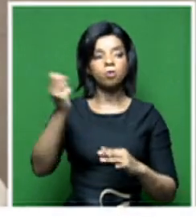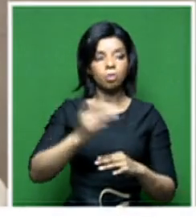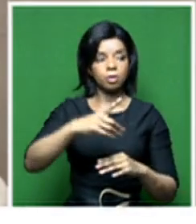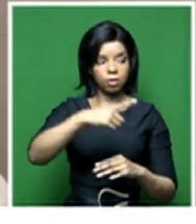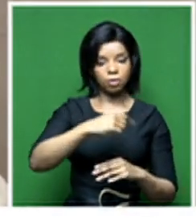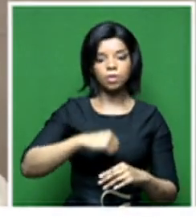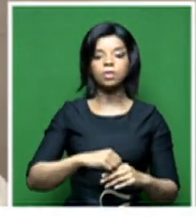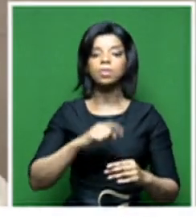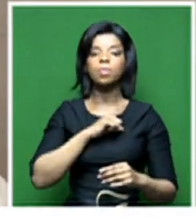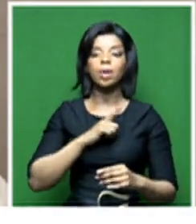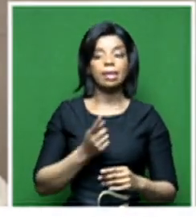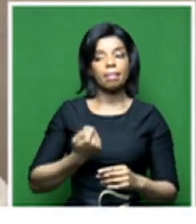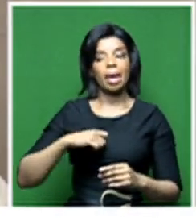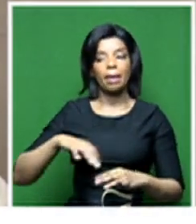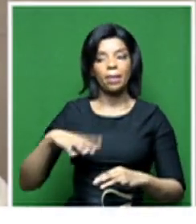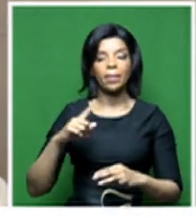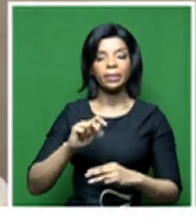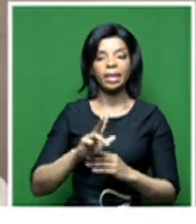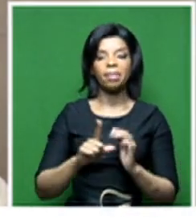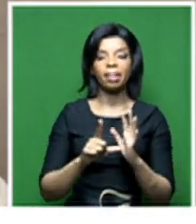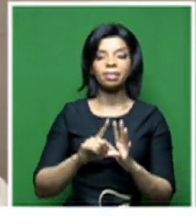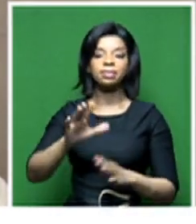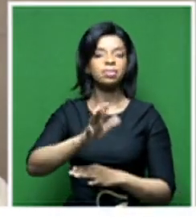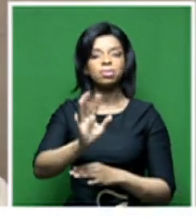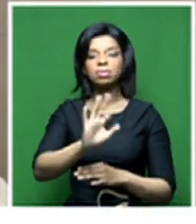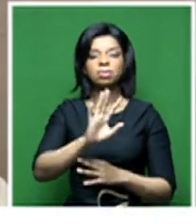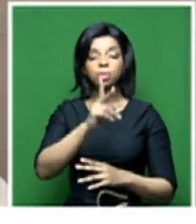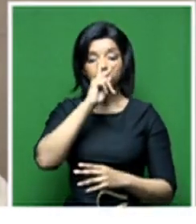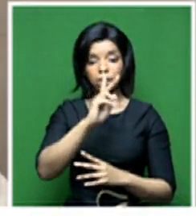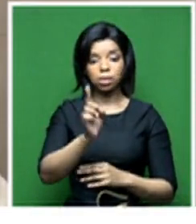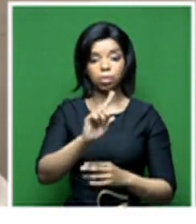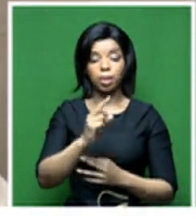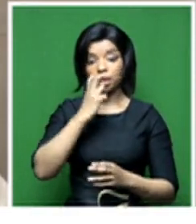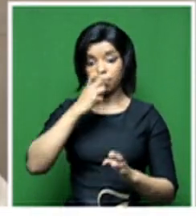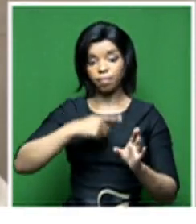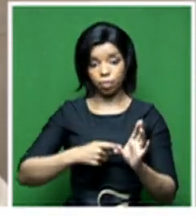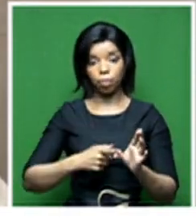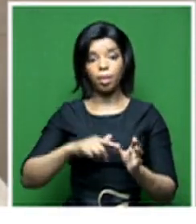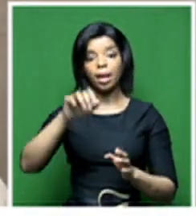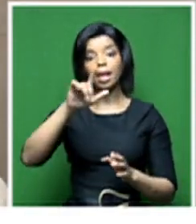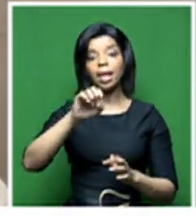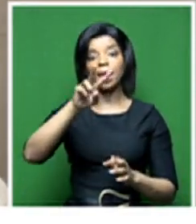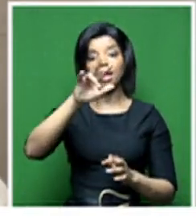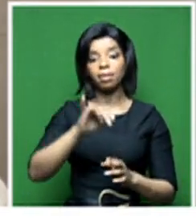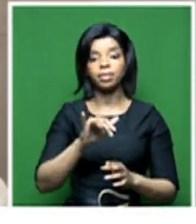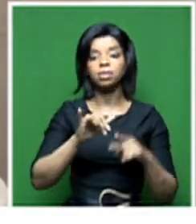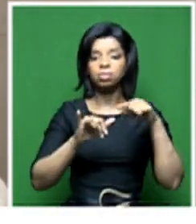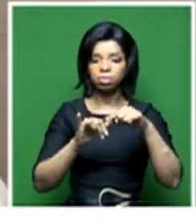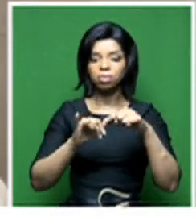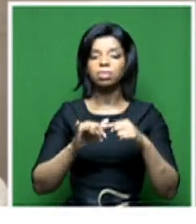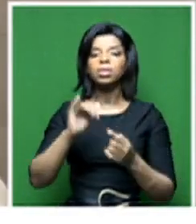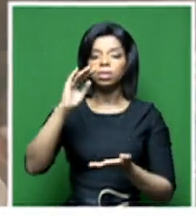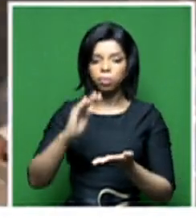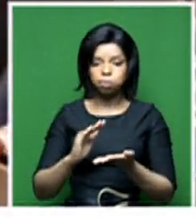into this pot. And so we've seen that in the fuel levy. The fuel levy was introduced for motorists to contribute to road construction.